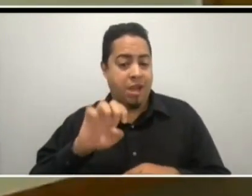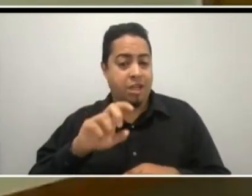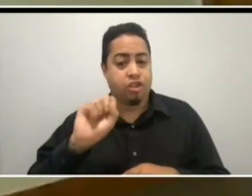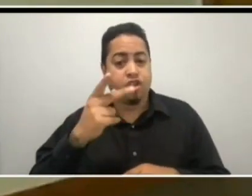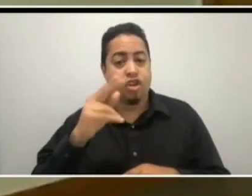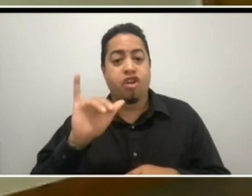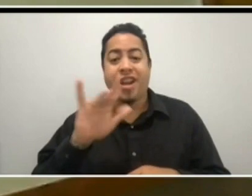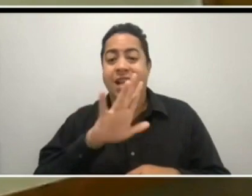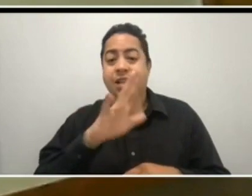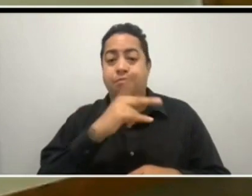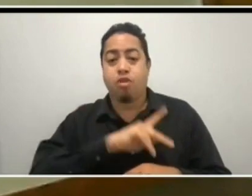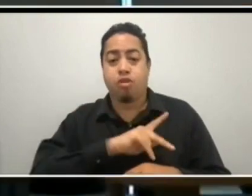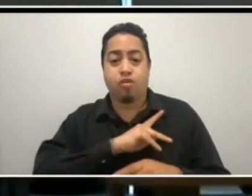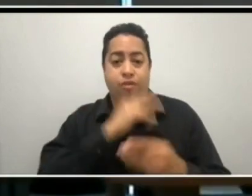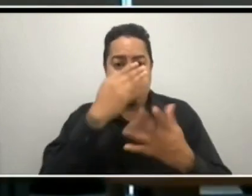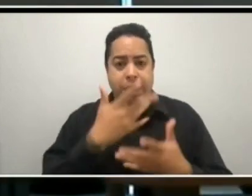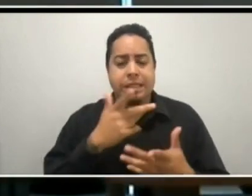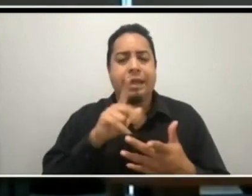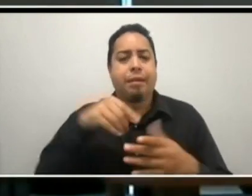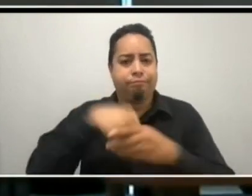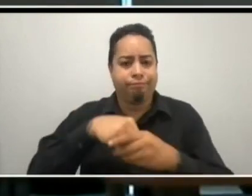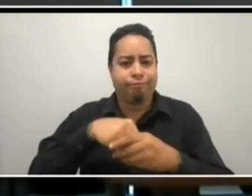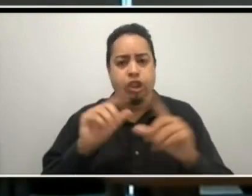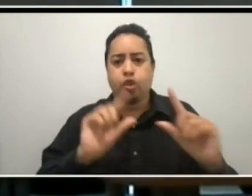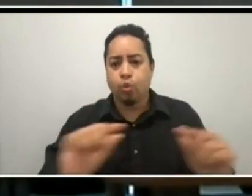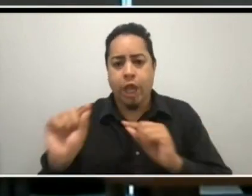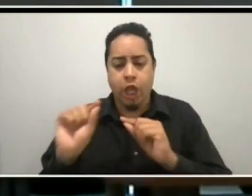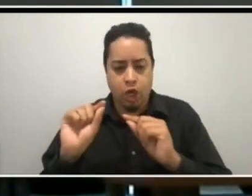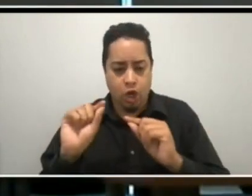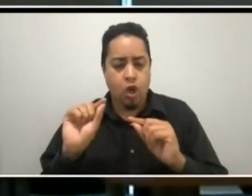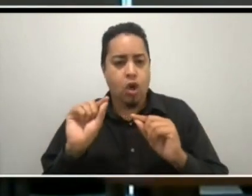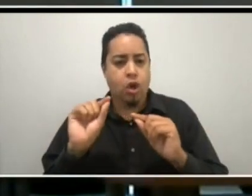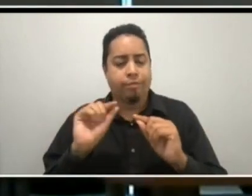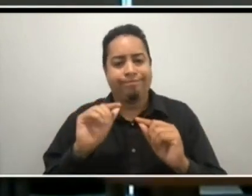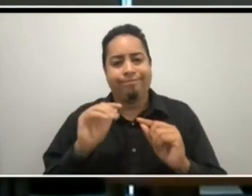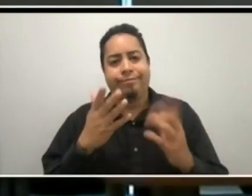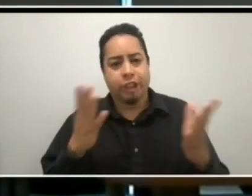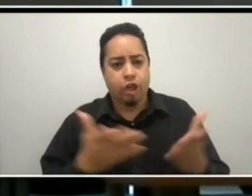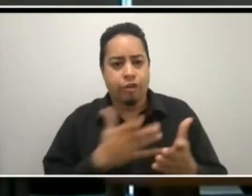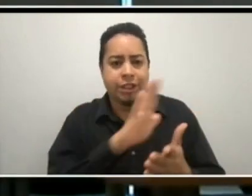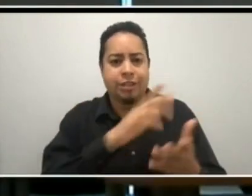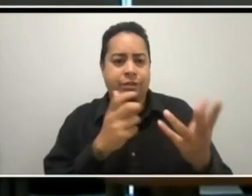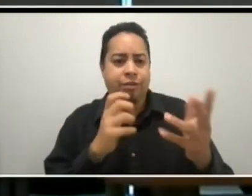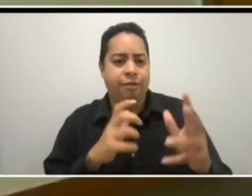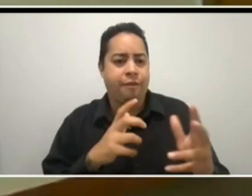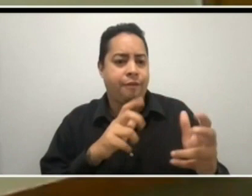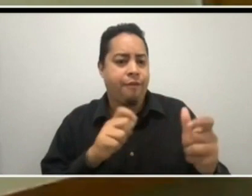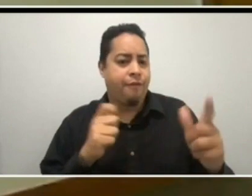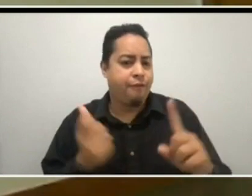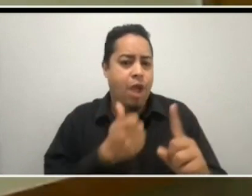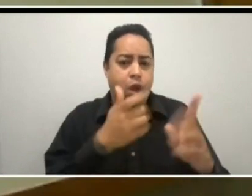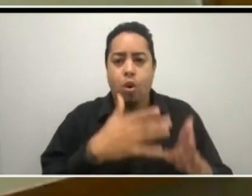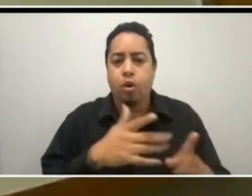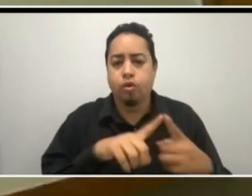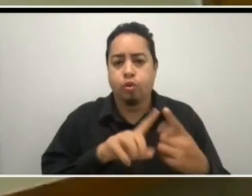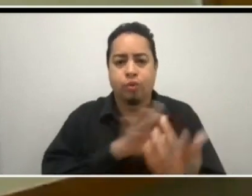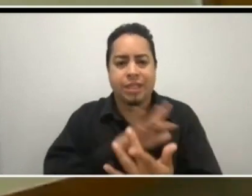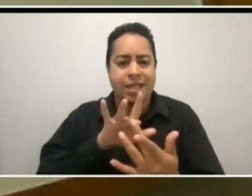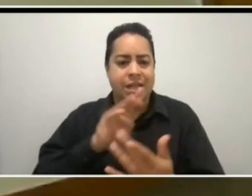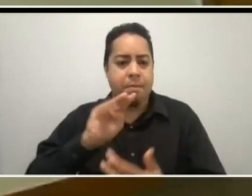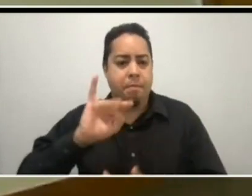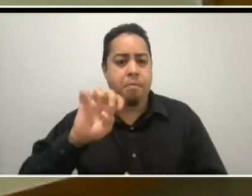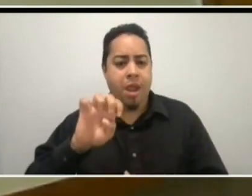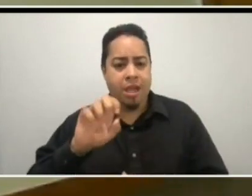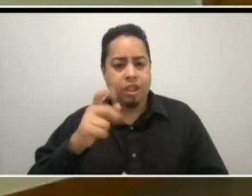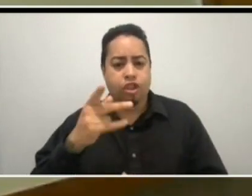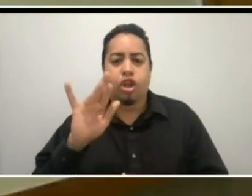All I remember is receiving over just shy of 4,000